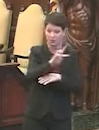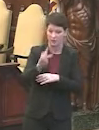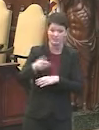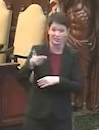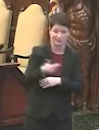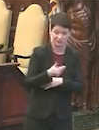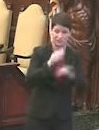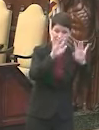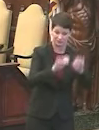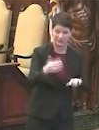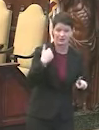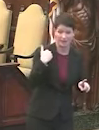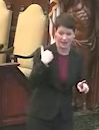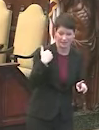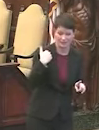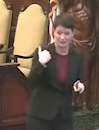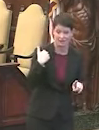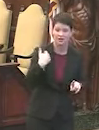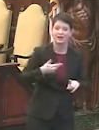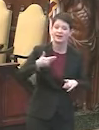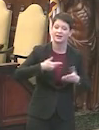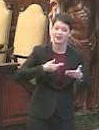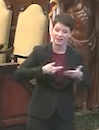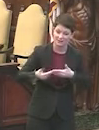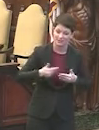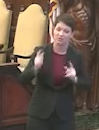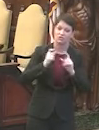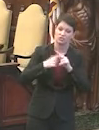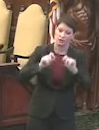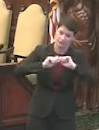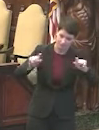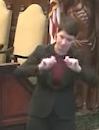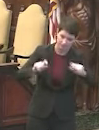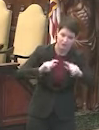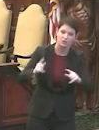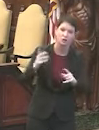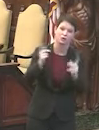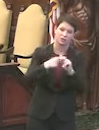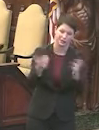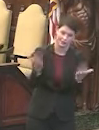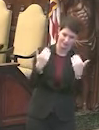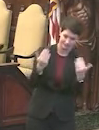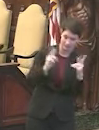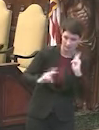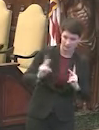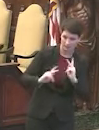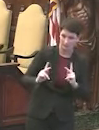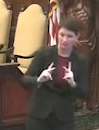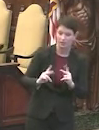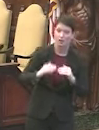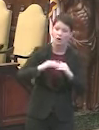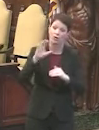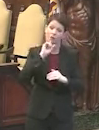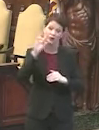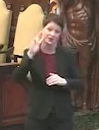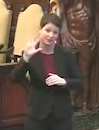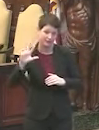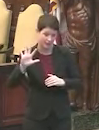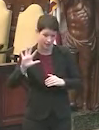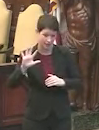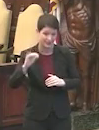past. Those invitations have started going out and they will continue to go out. So we're asking people who are over the age of 75,